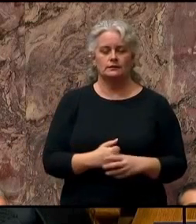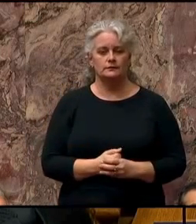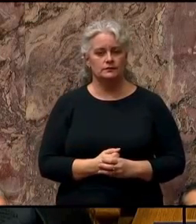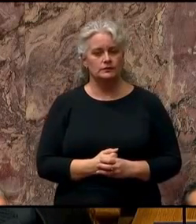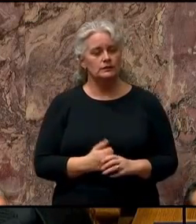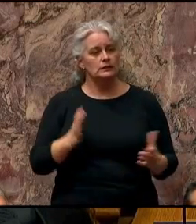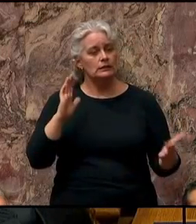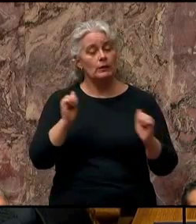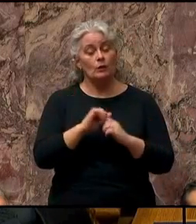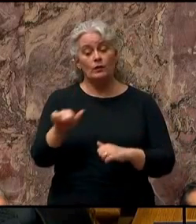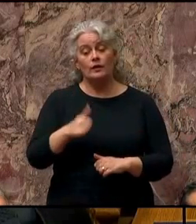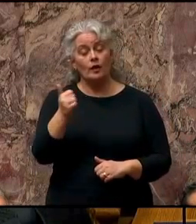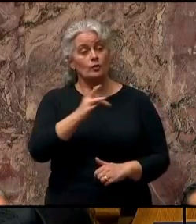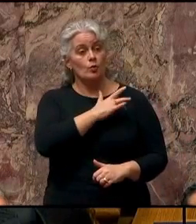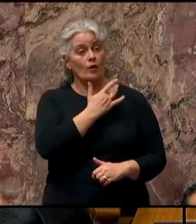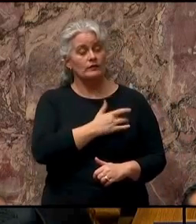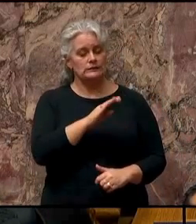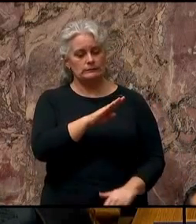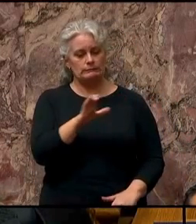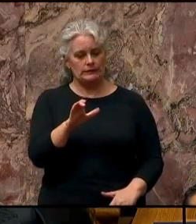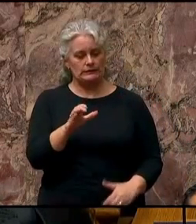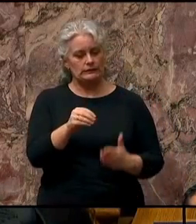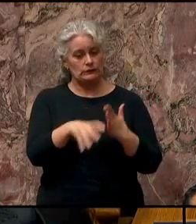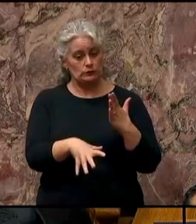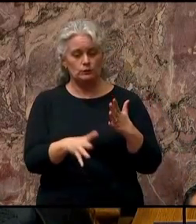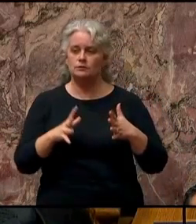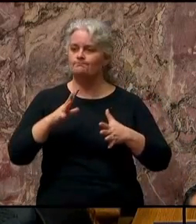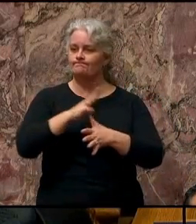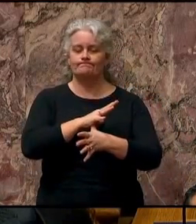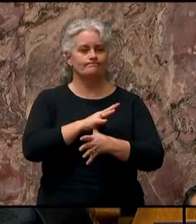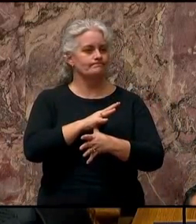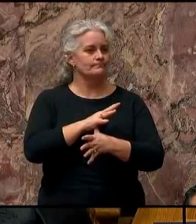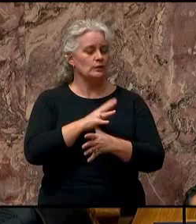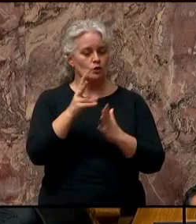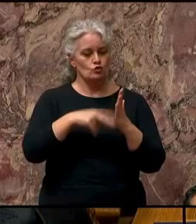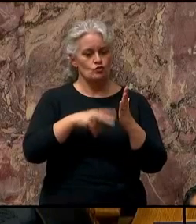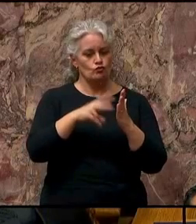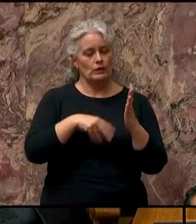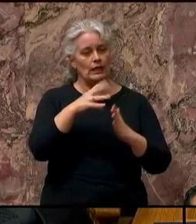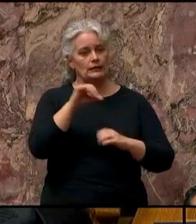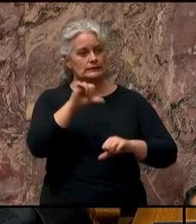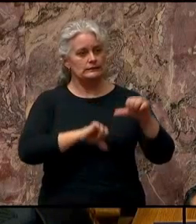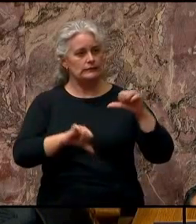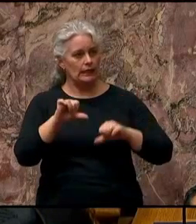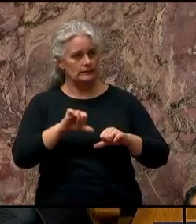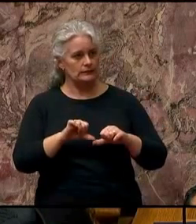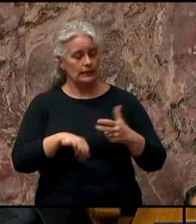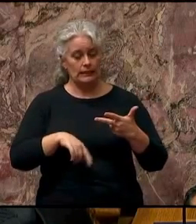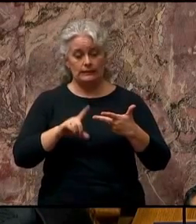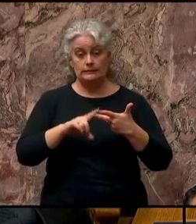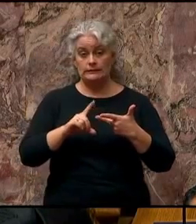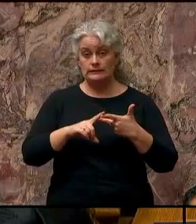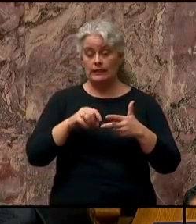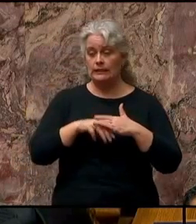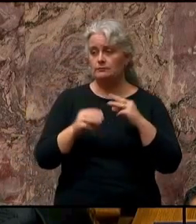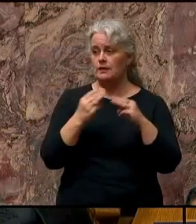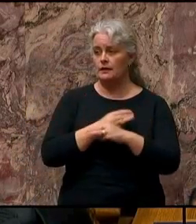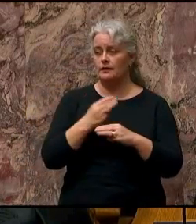Compared to other provinces, BC students are top-ranked in reading and science, and second in math.